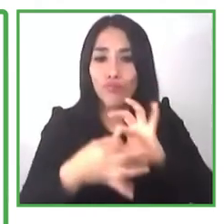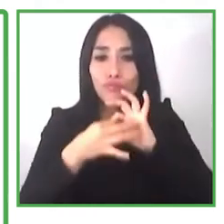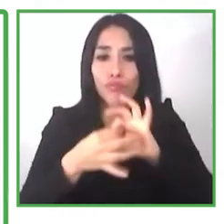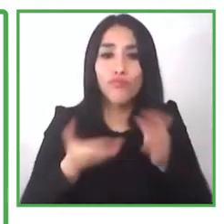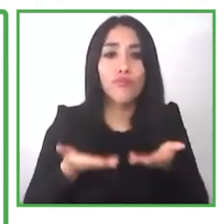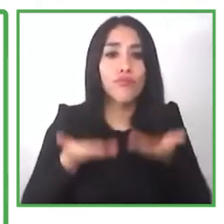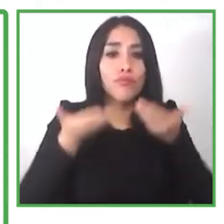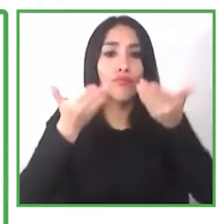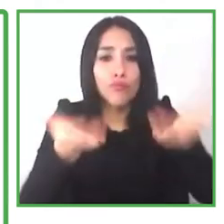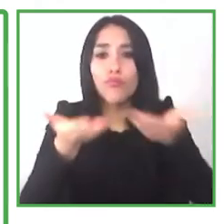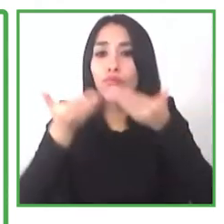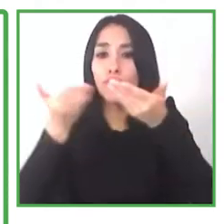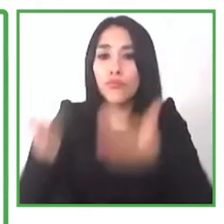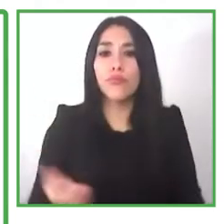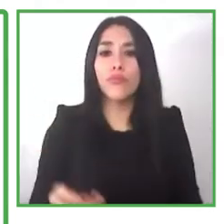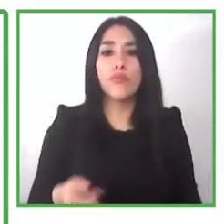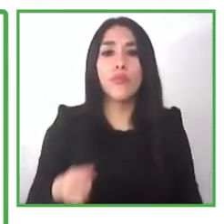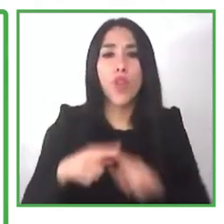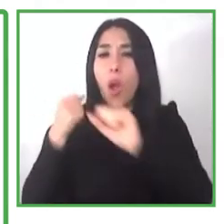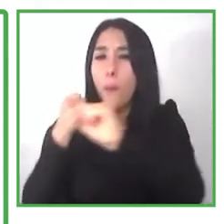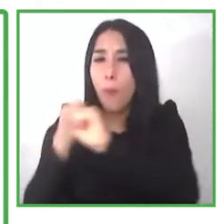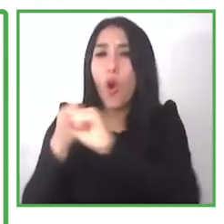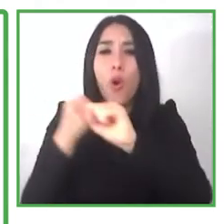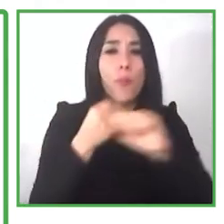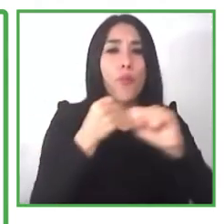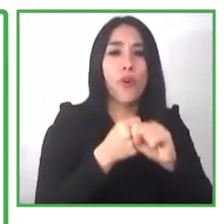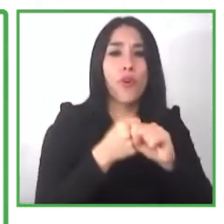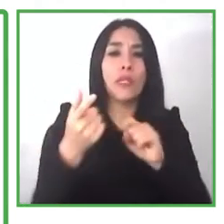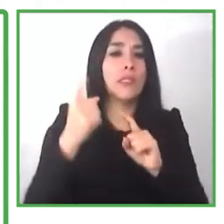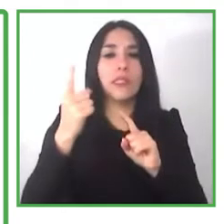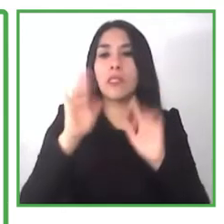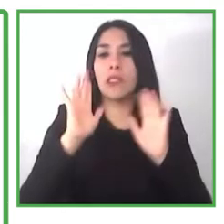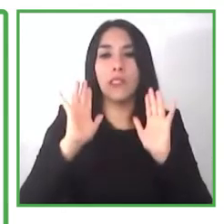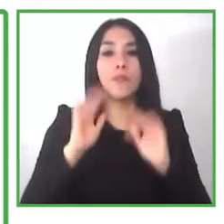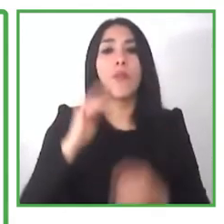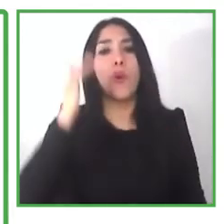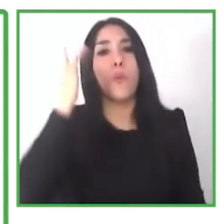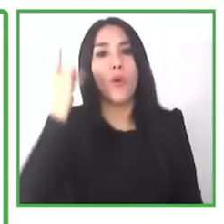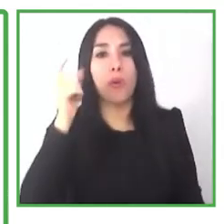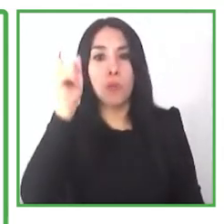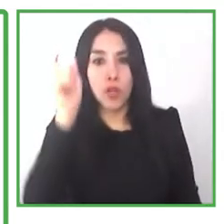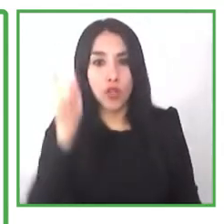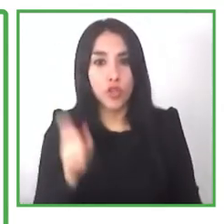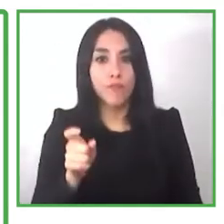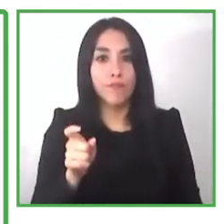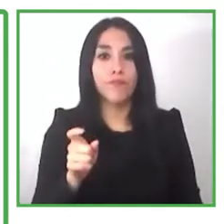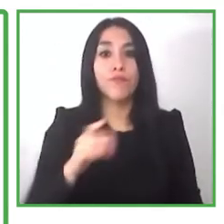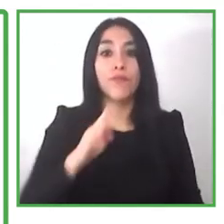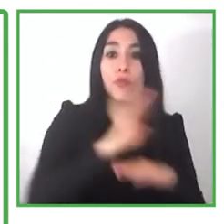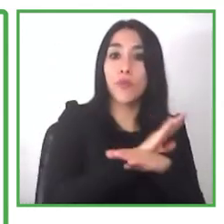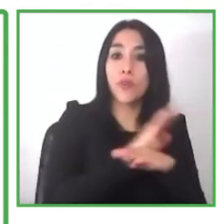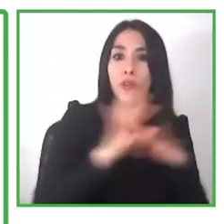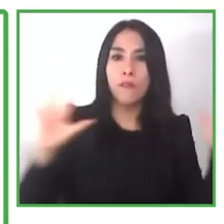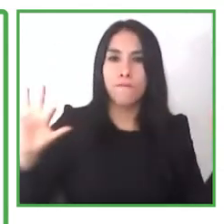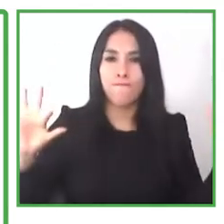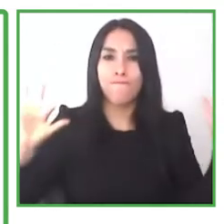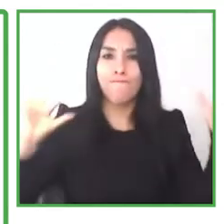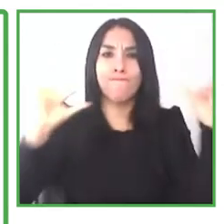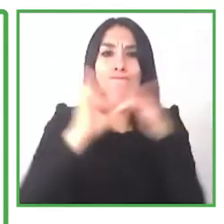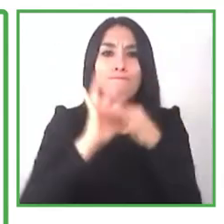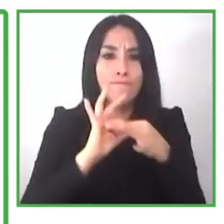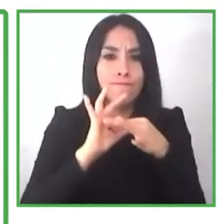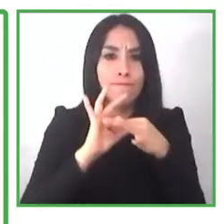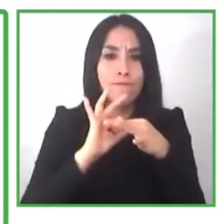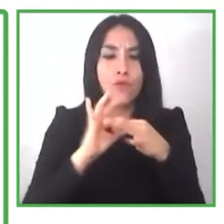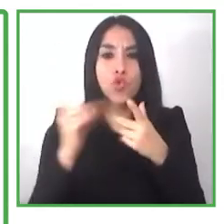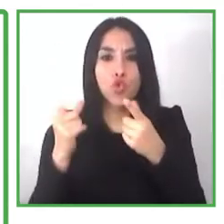have have the ability to make contact with the living link so that we can provide that support in terms of the job coaching um in